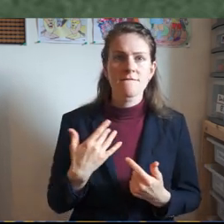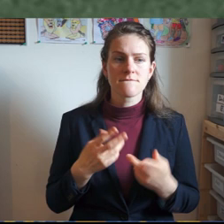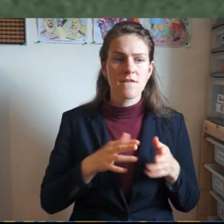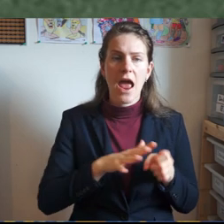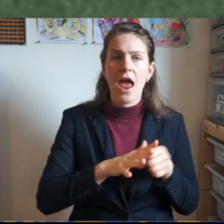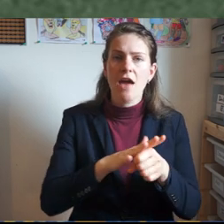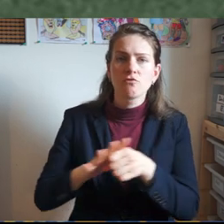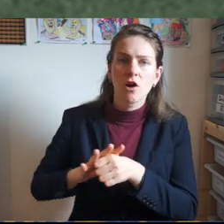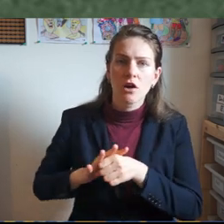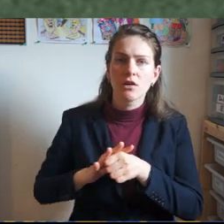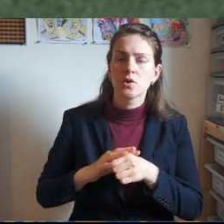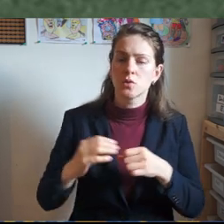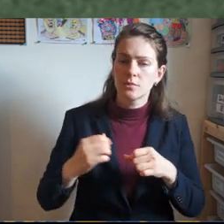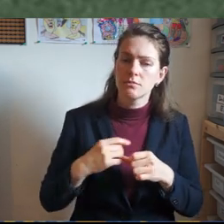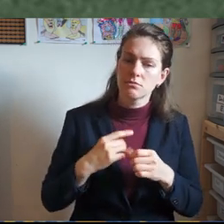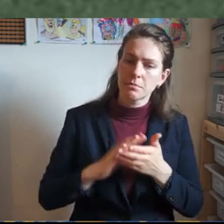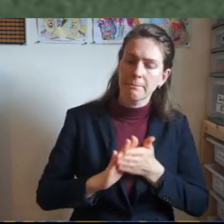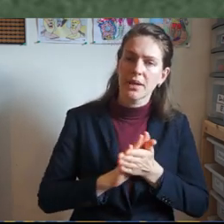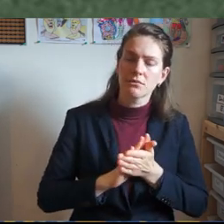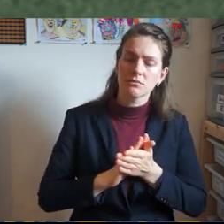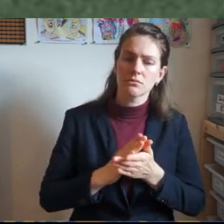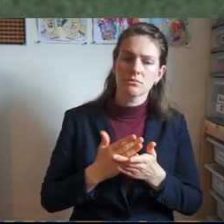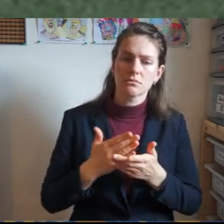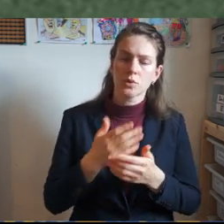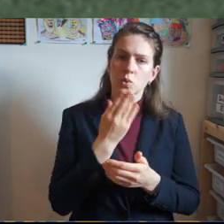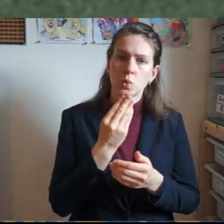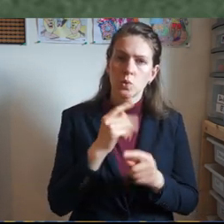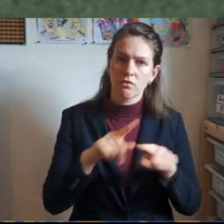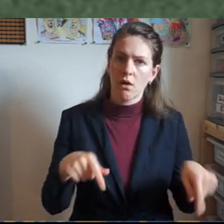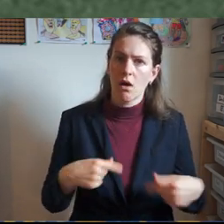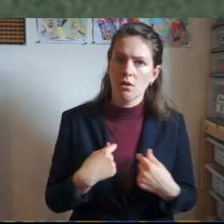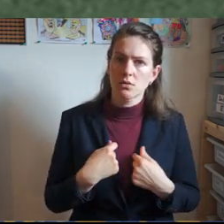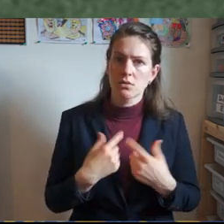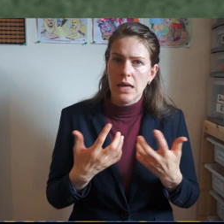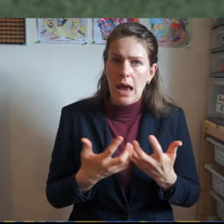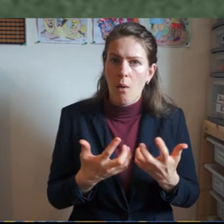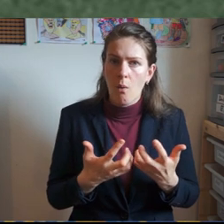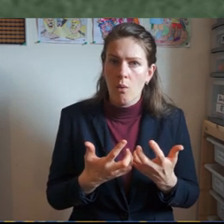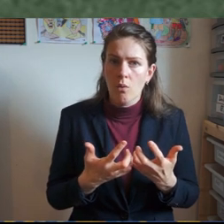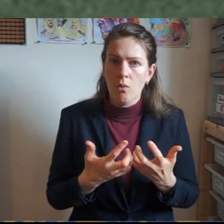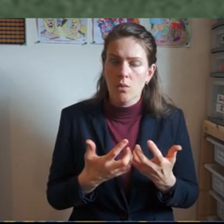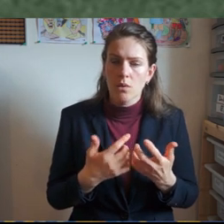us to use them upon our hearts.